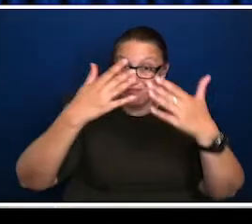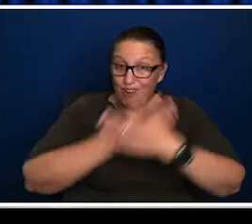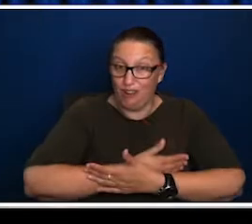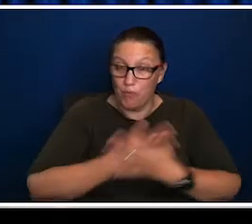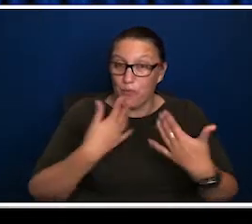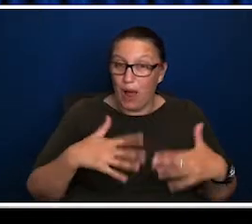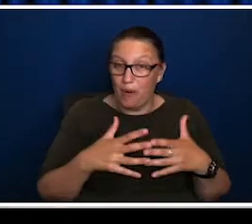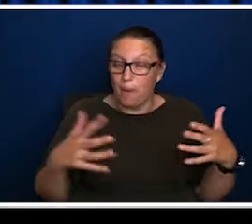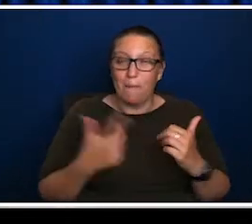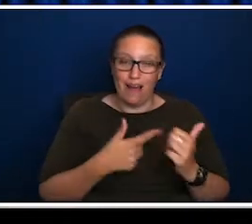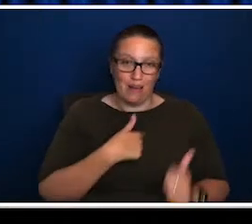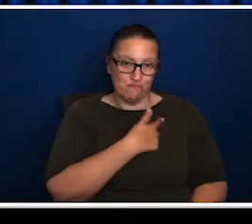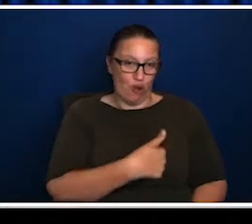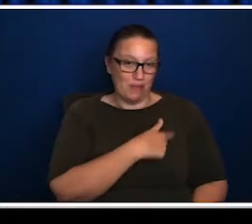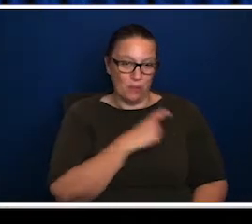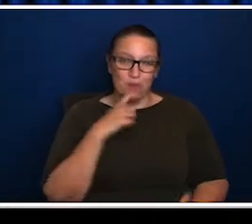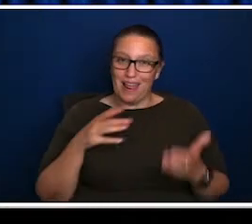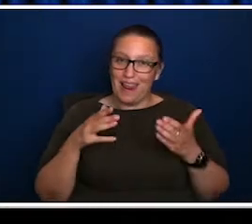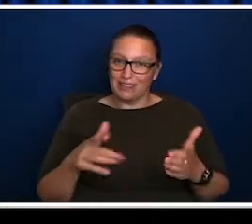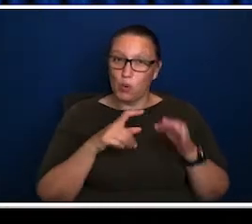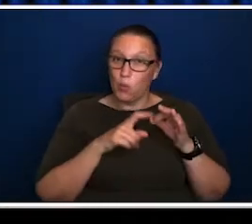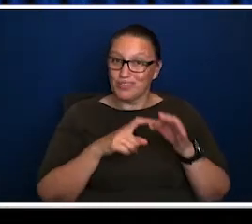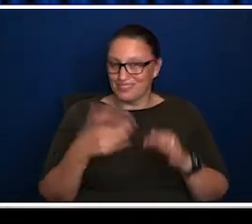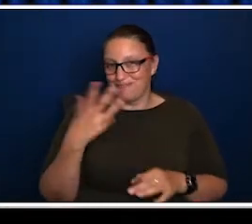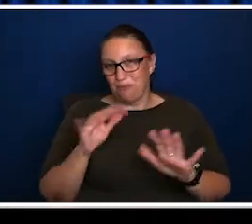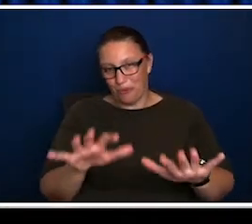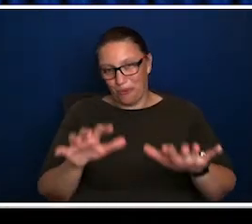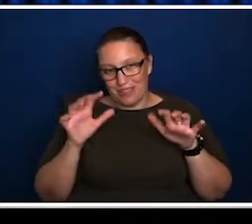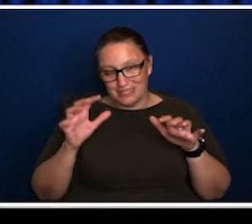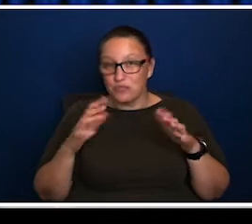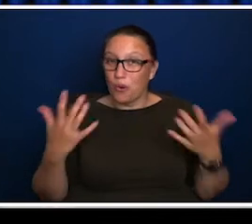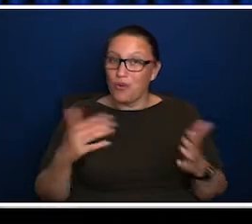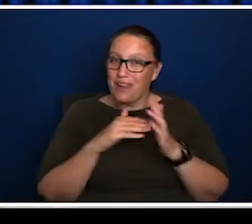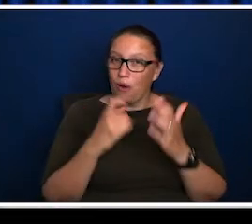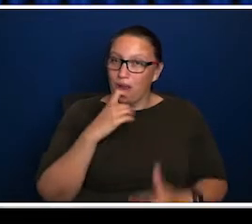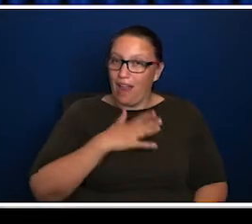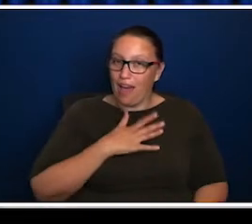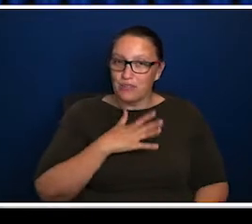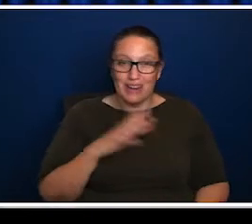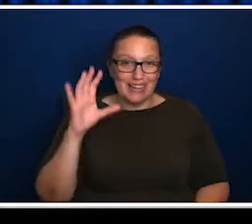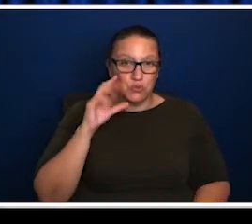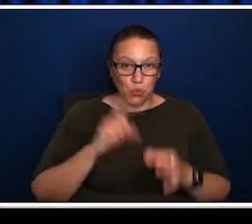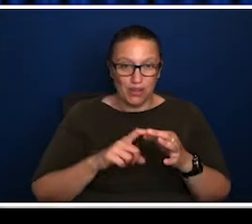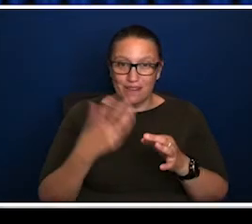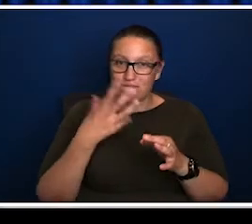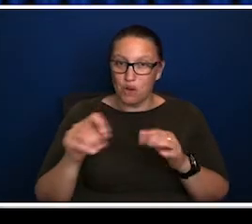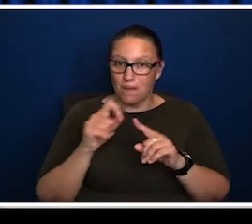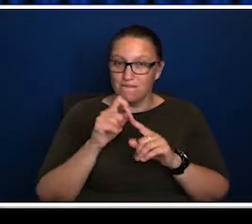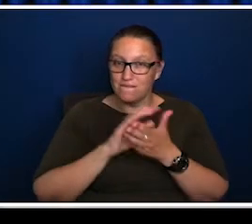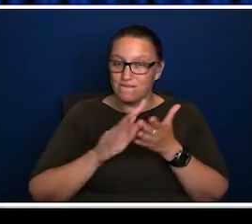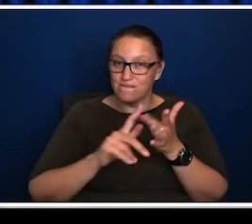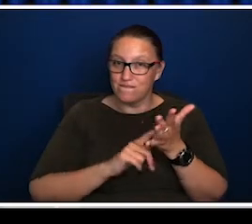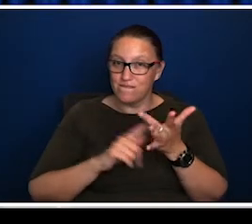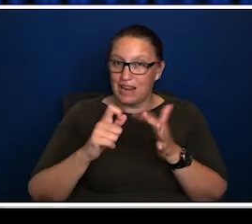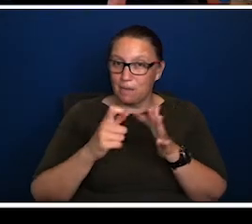our audience that we will, um, enable questions for them as well. So, uh, let's have a listen to a question from Philippa Allen, all the